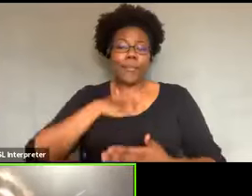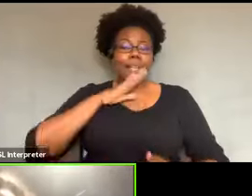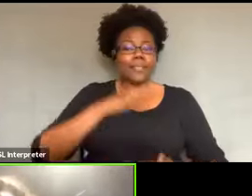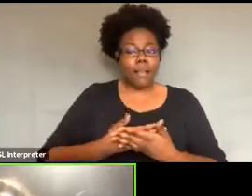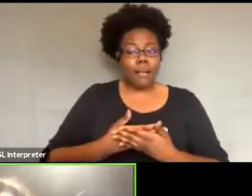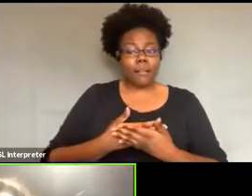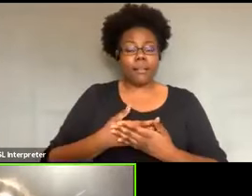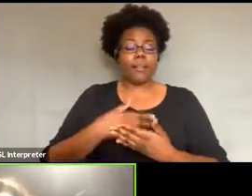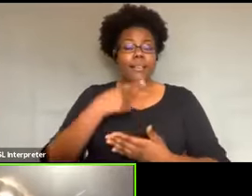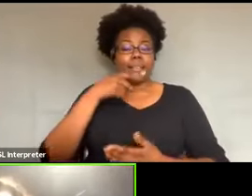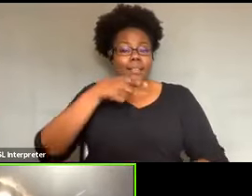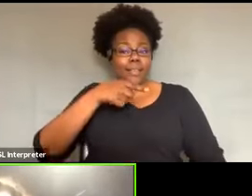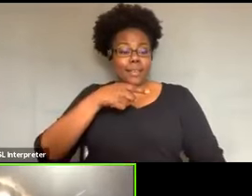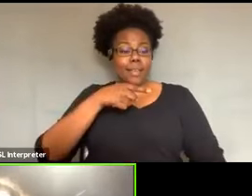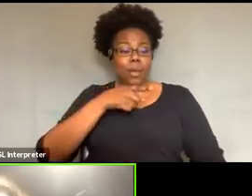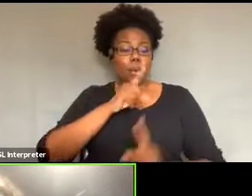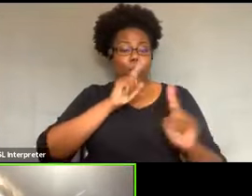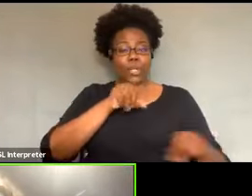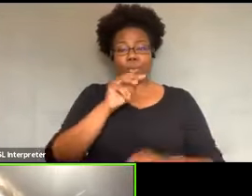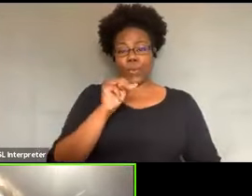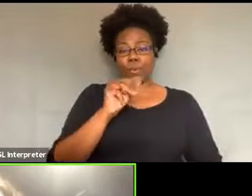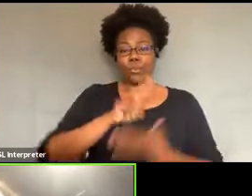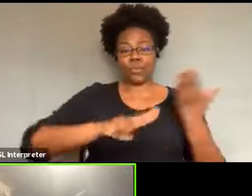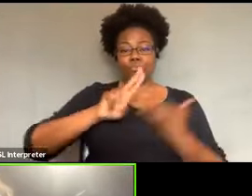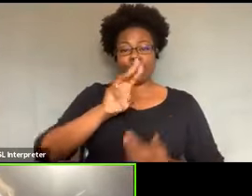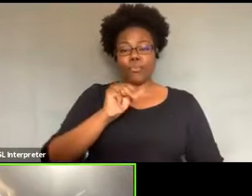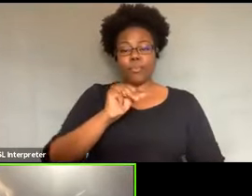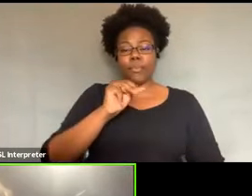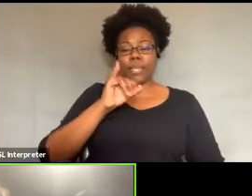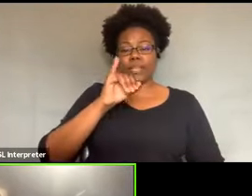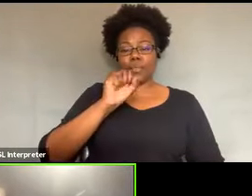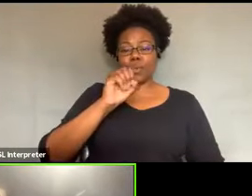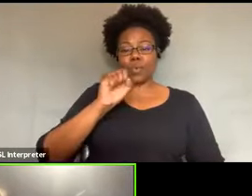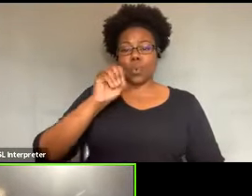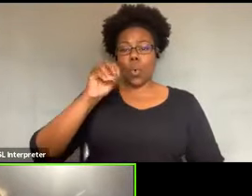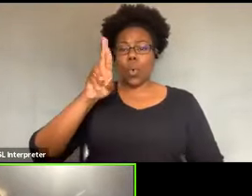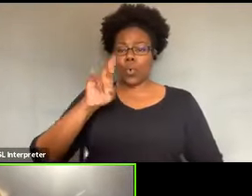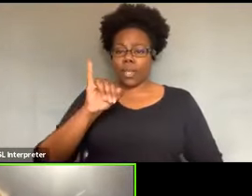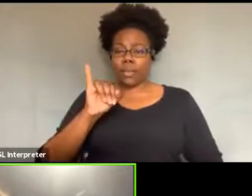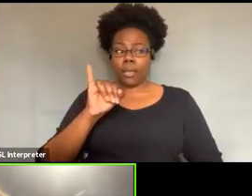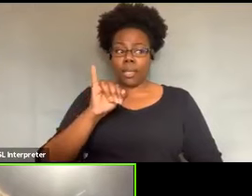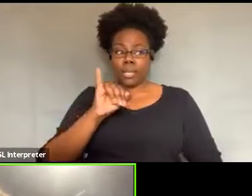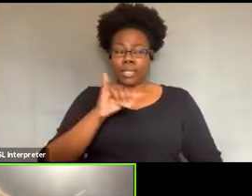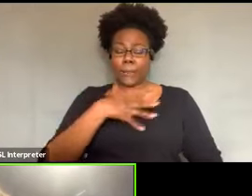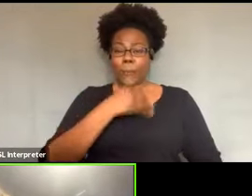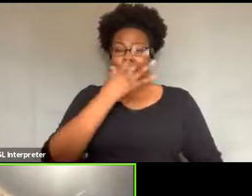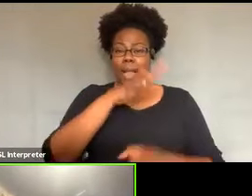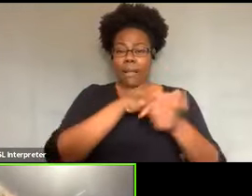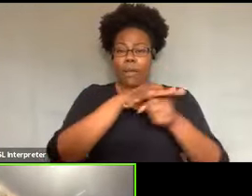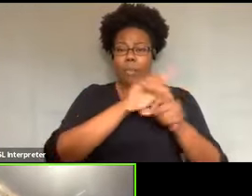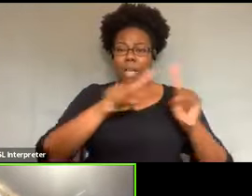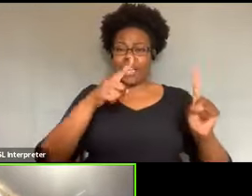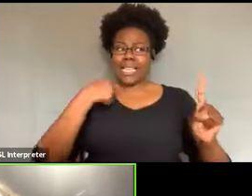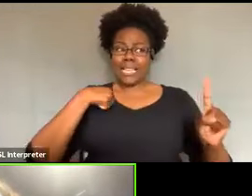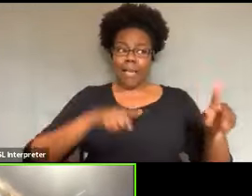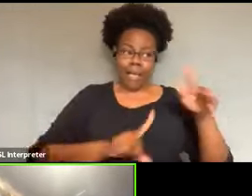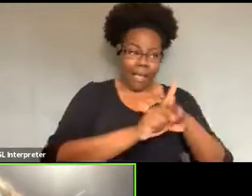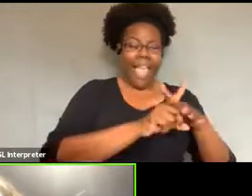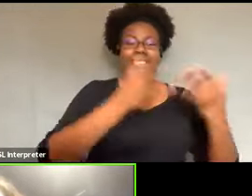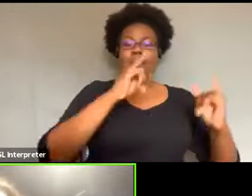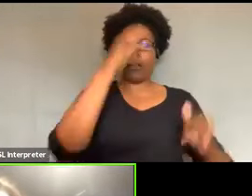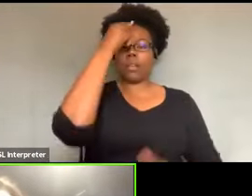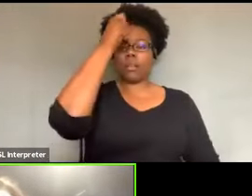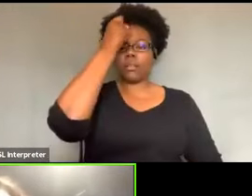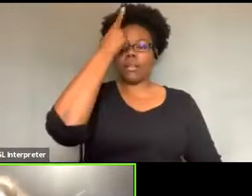Mizzou doing football, but he understands his culture. He knows who he is. Um, and, and my daughter also